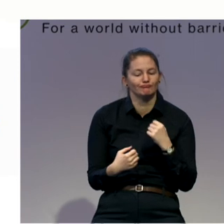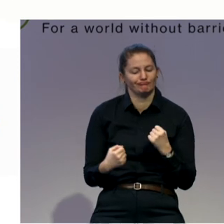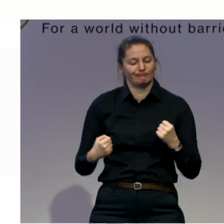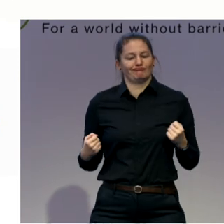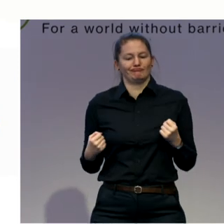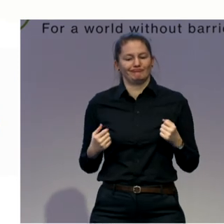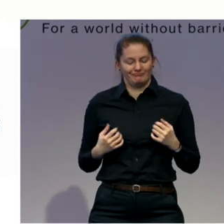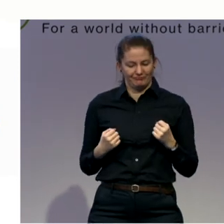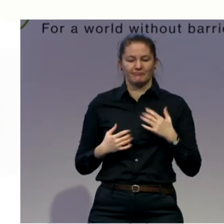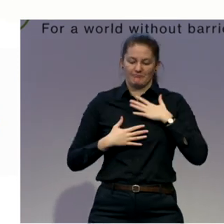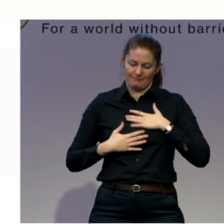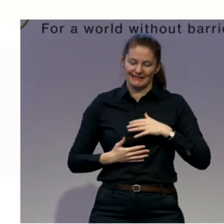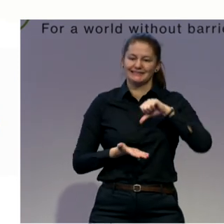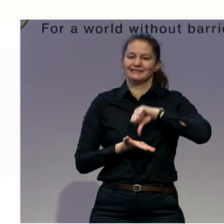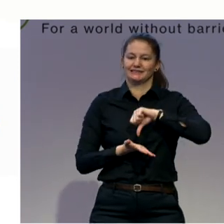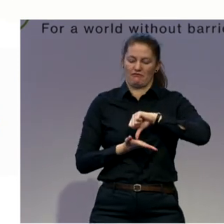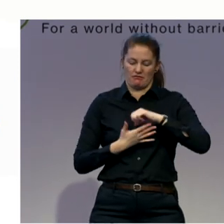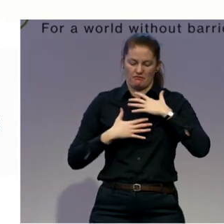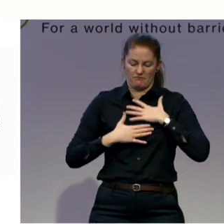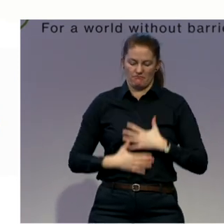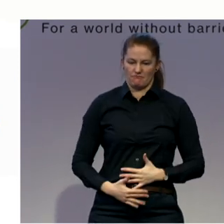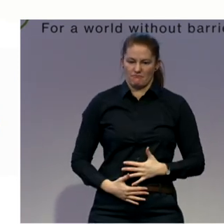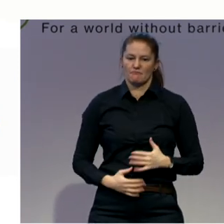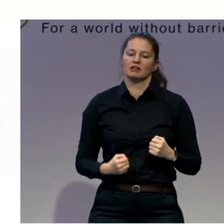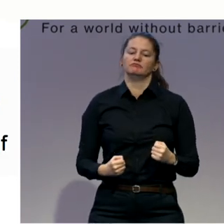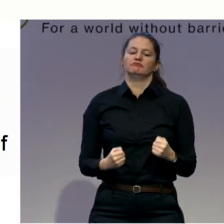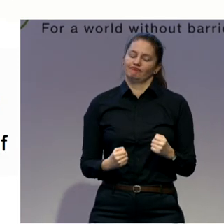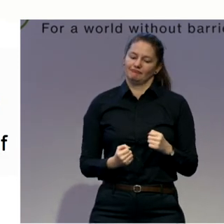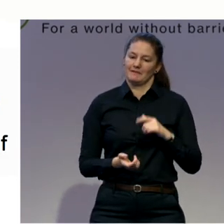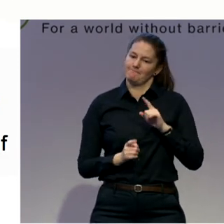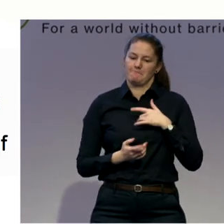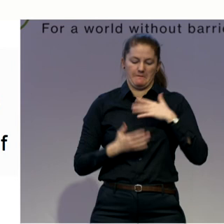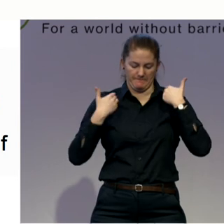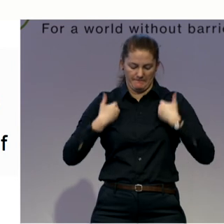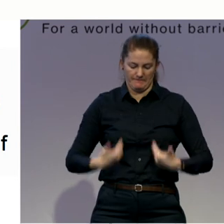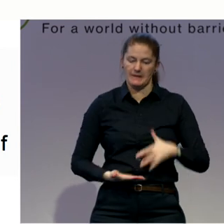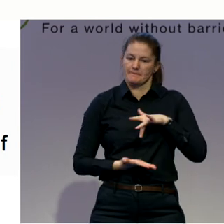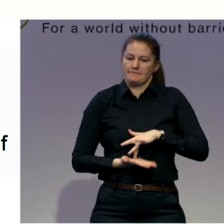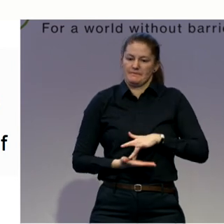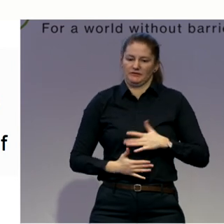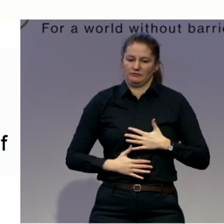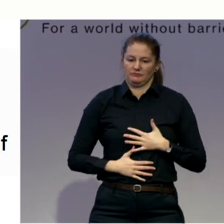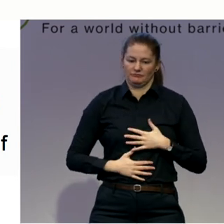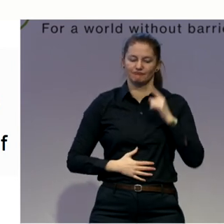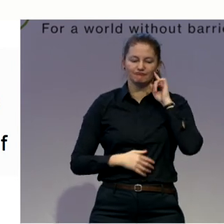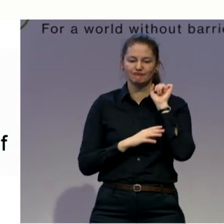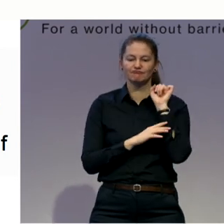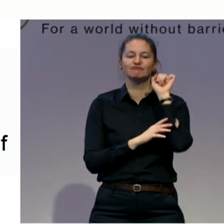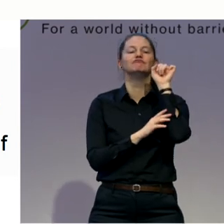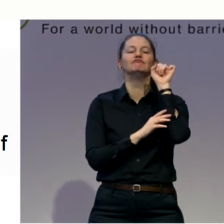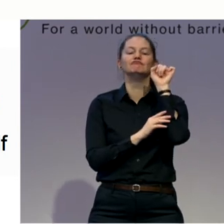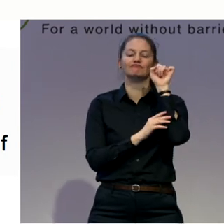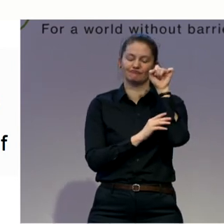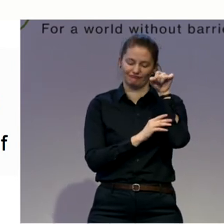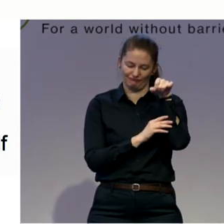on the chair. Correct? So now you will do the head nod. With inhale, you